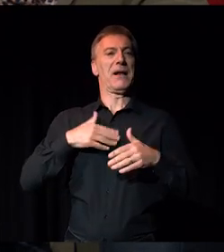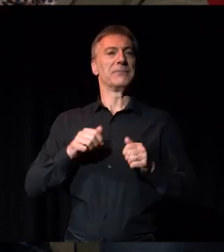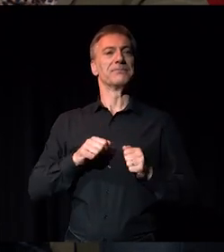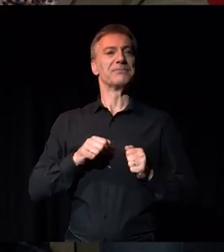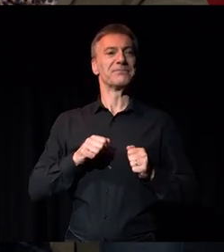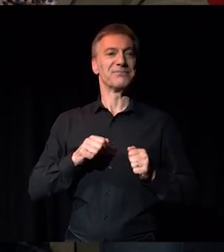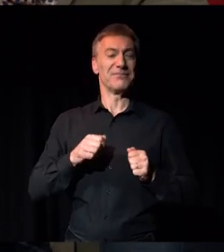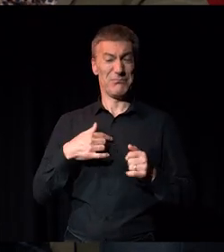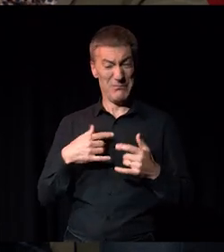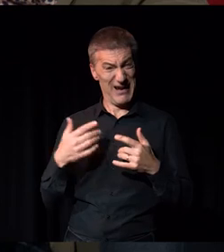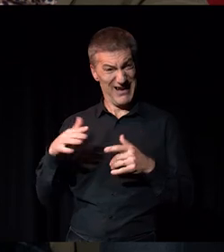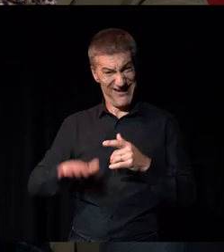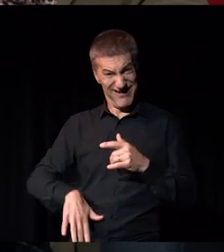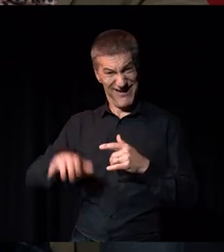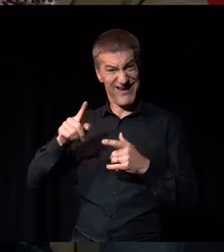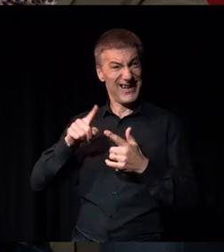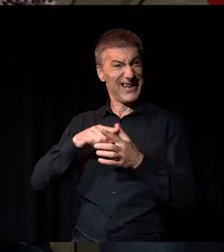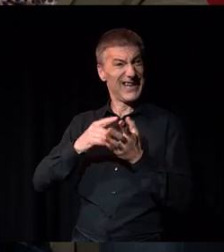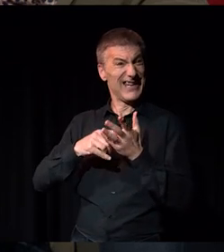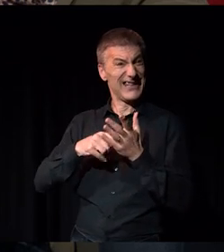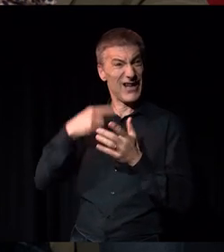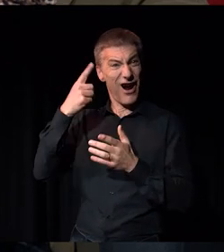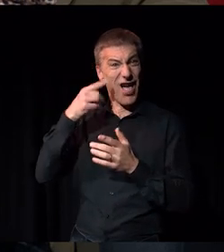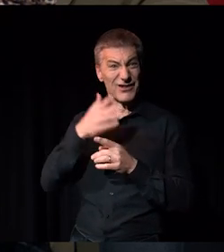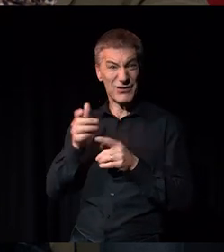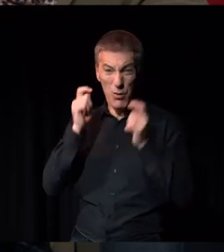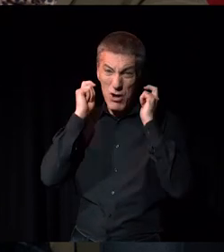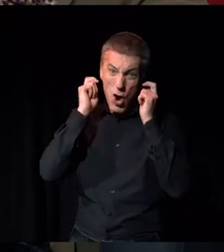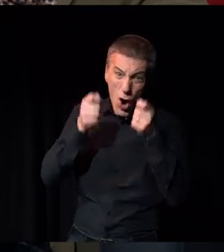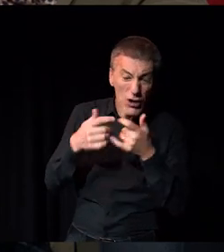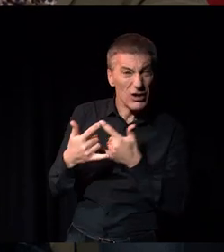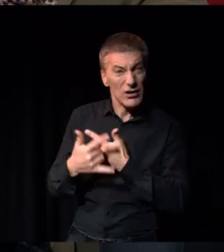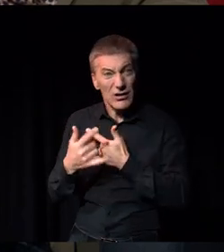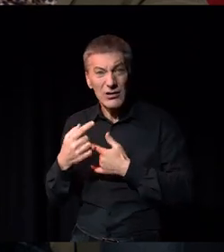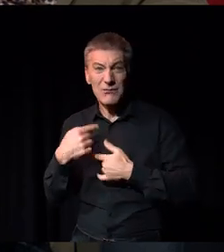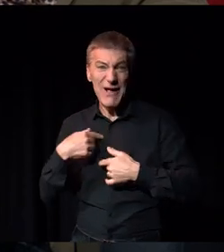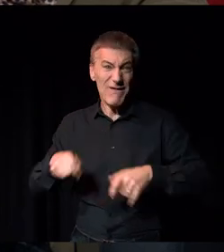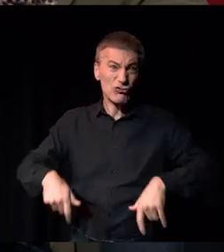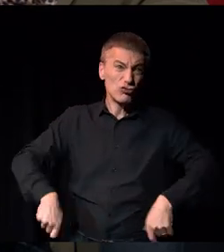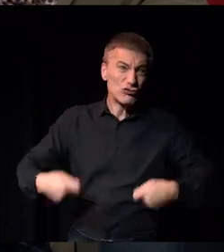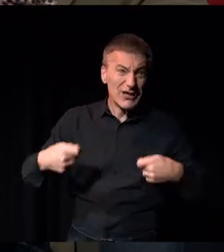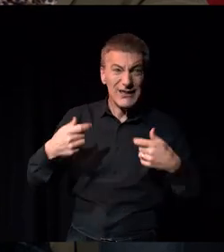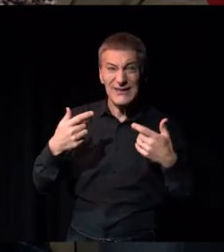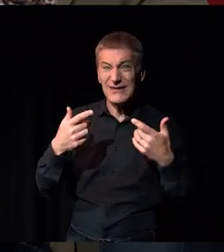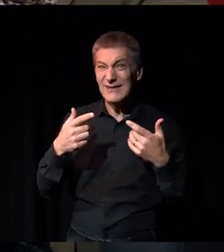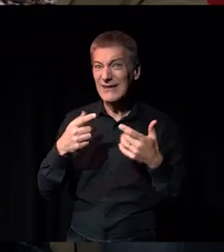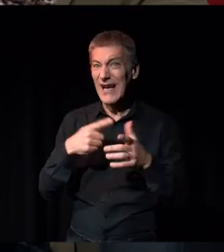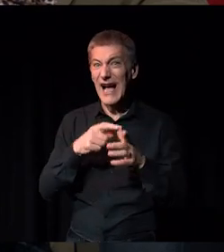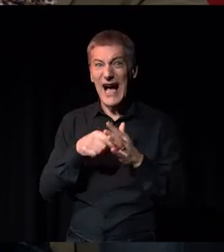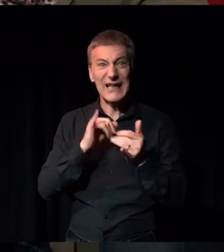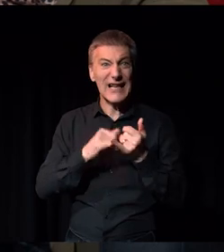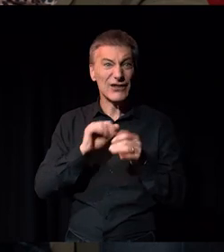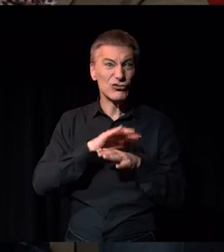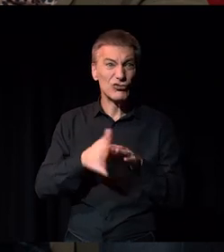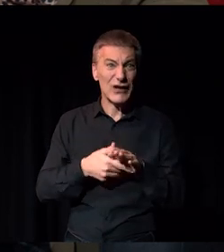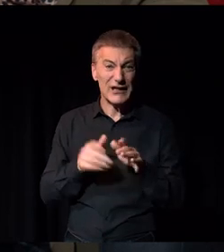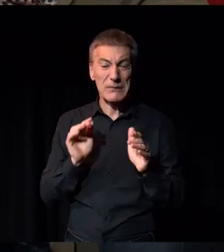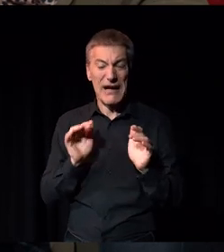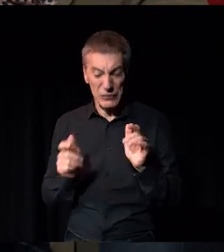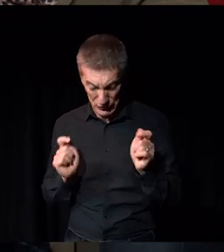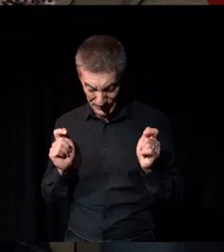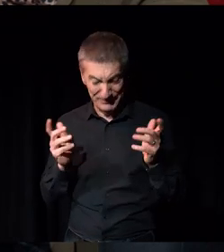class hip hop kid from the east end of London who normally wore hoodies and baggy jeans and Adidas trainers and suddenly felt like that wasn't